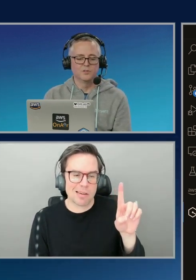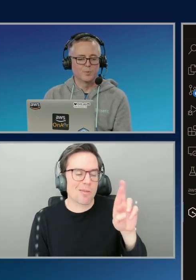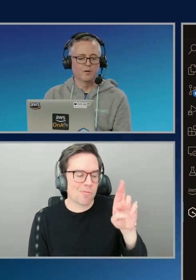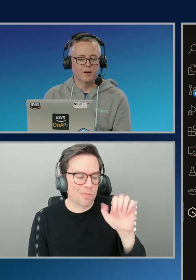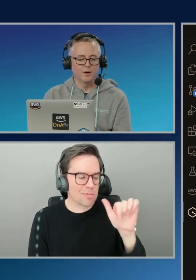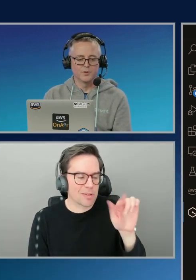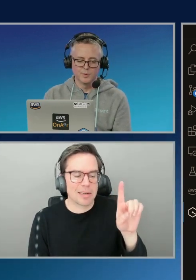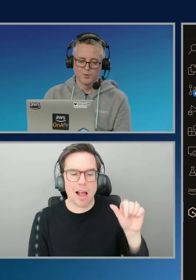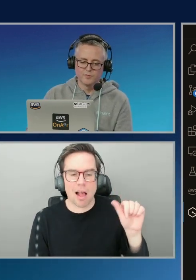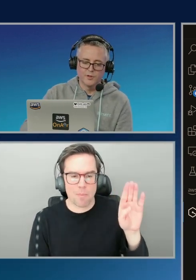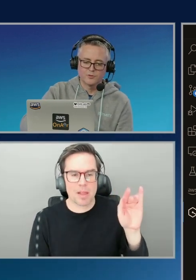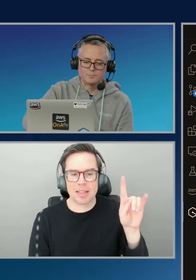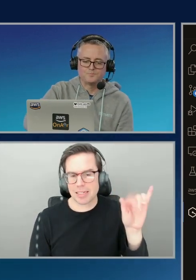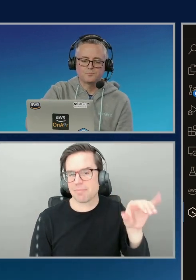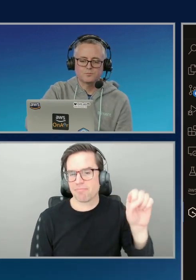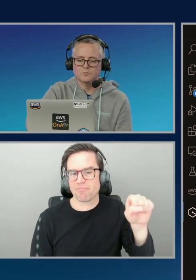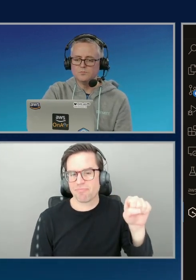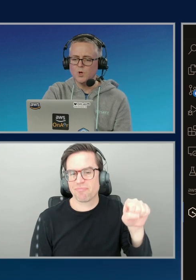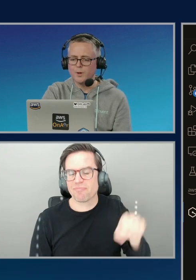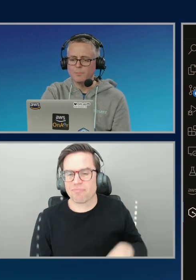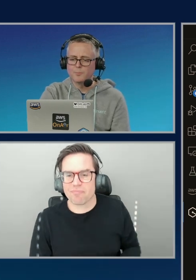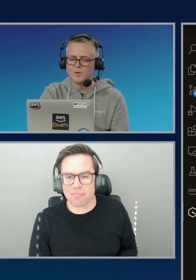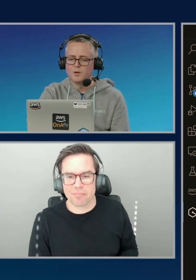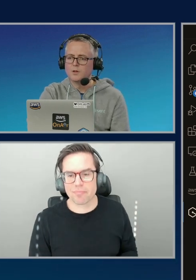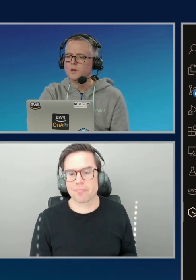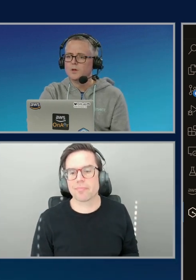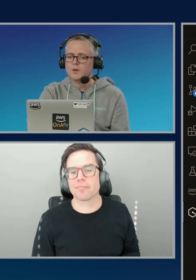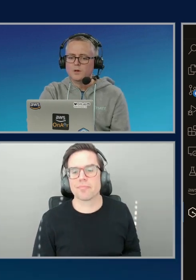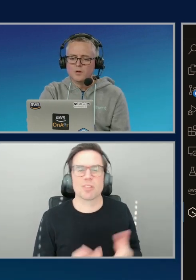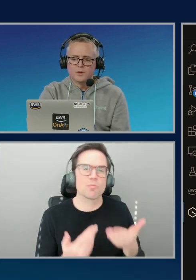suggestions about how to improve this. Okay.